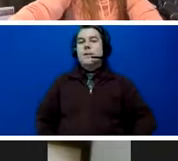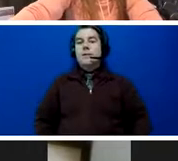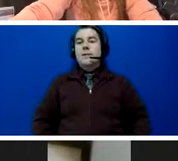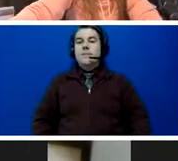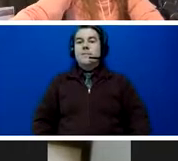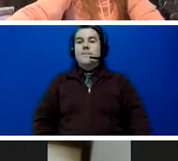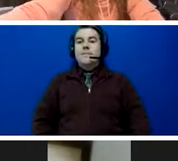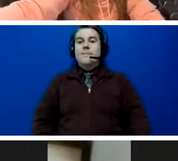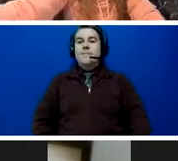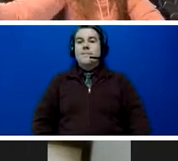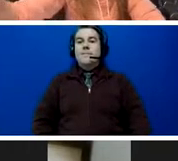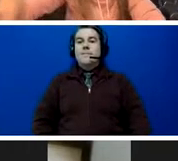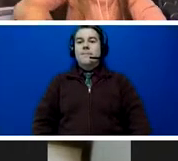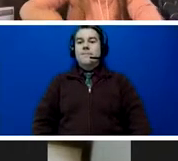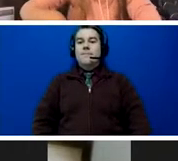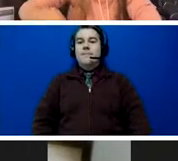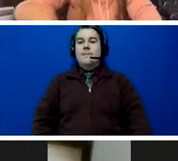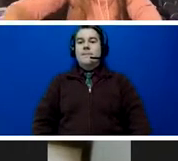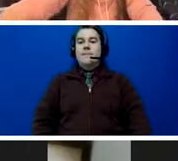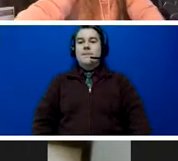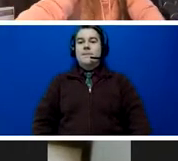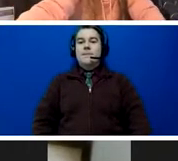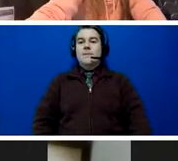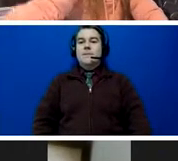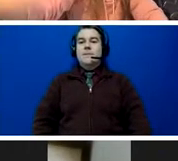And it hasn't been charging in that spot.